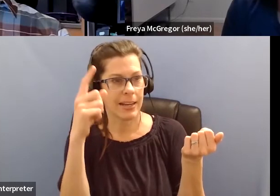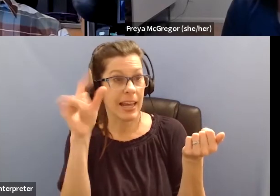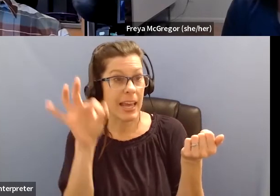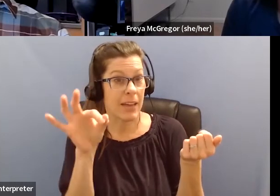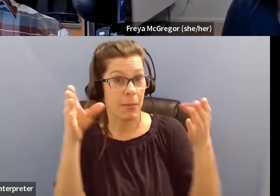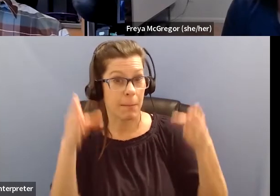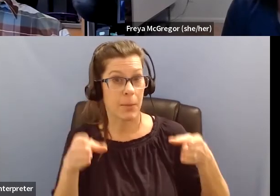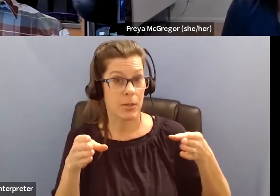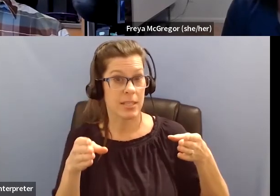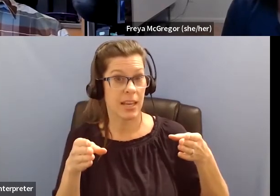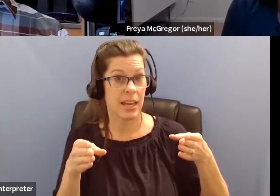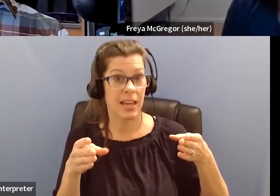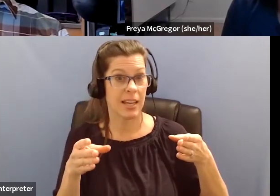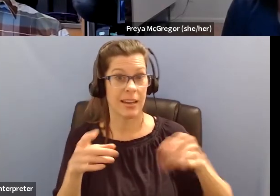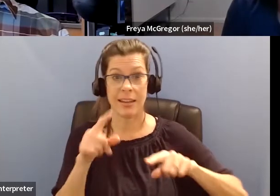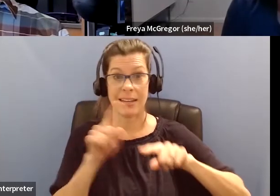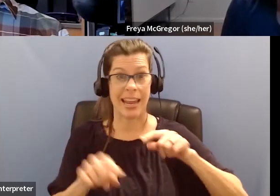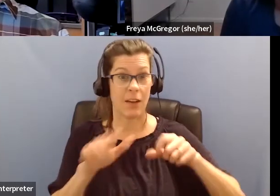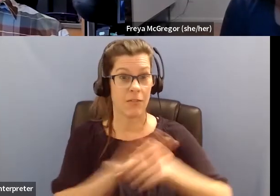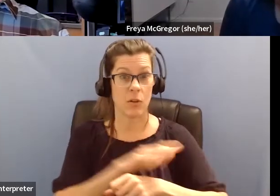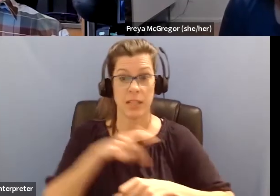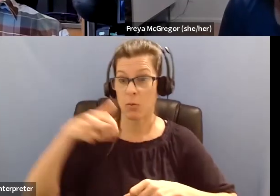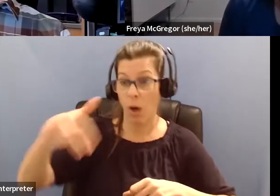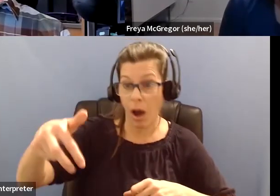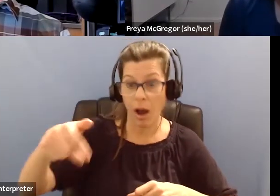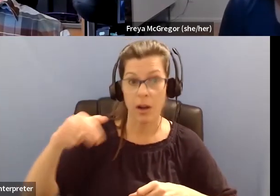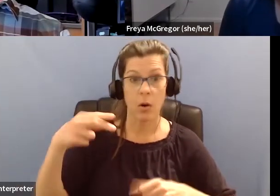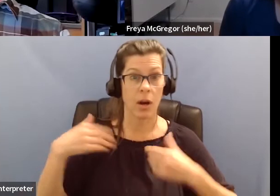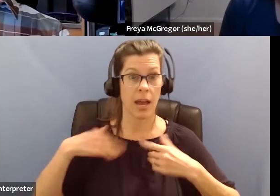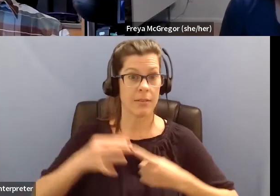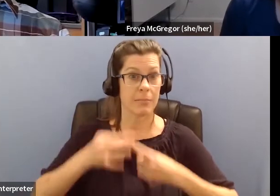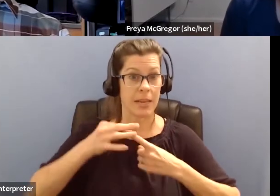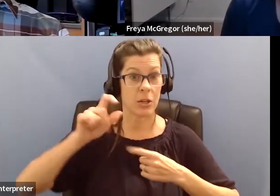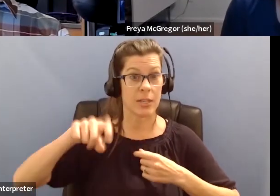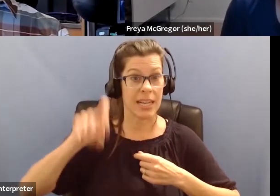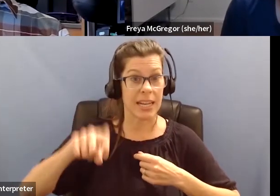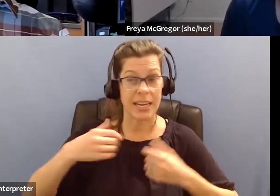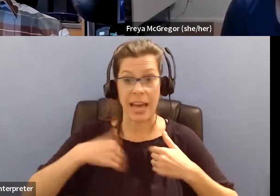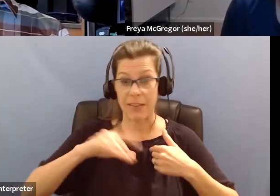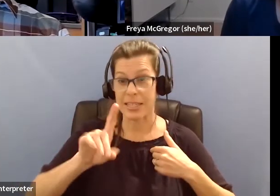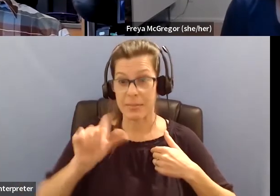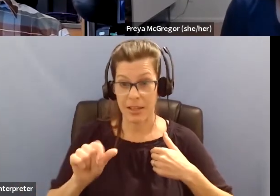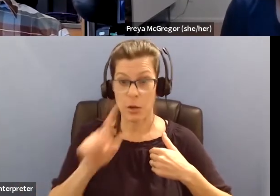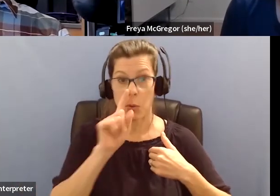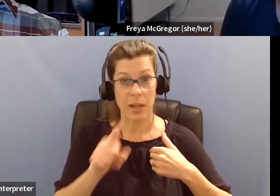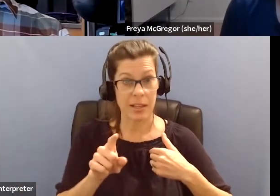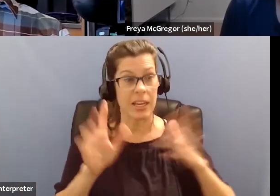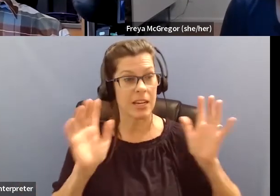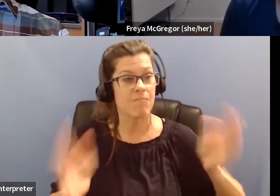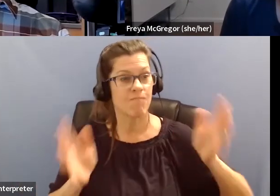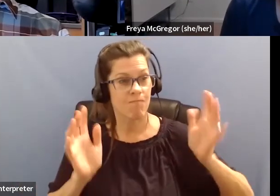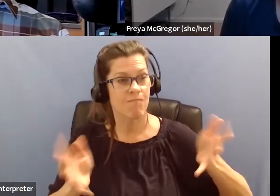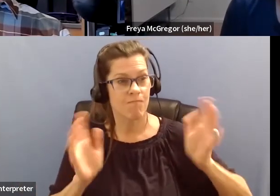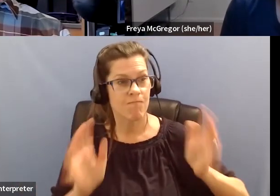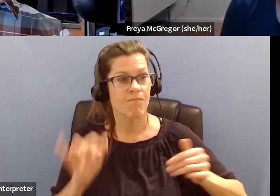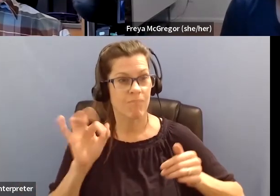isn't fully ambulatory and has some type of special need. And really talk to them. I mean, if they've